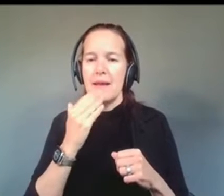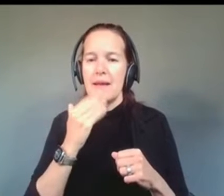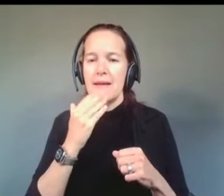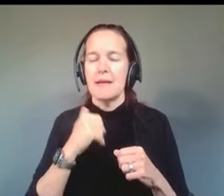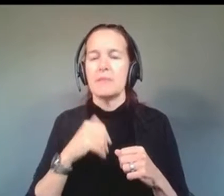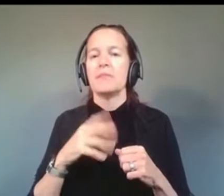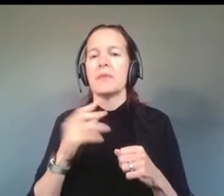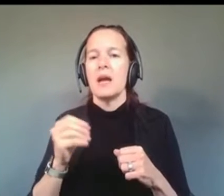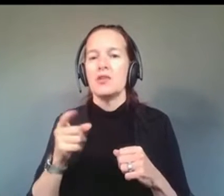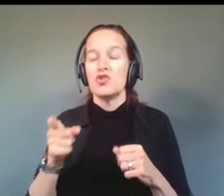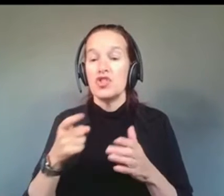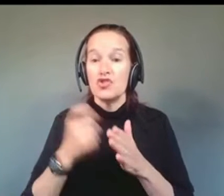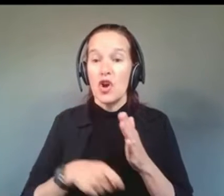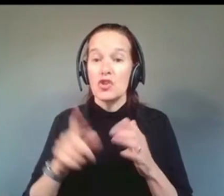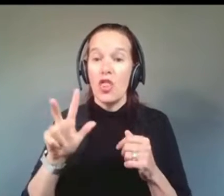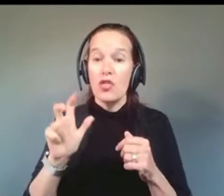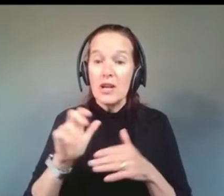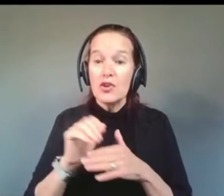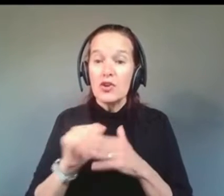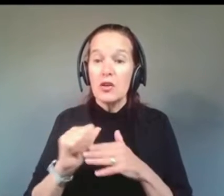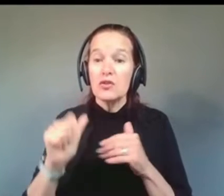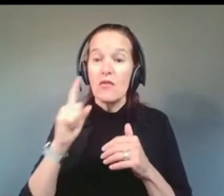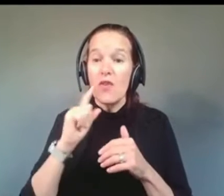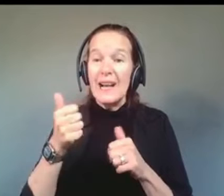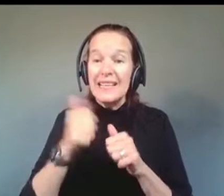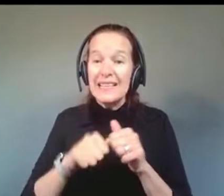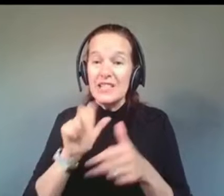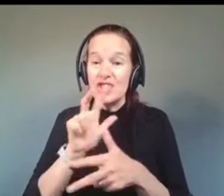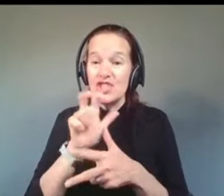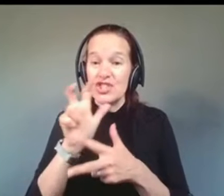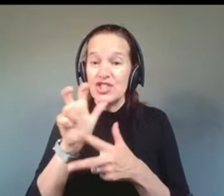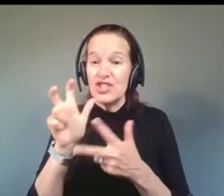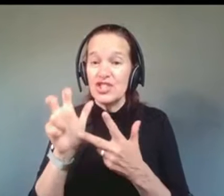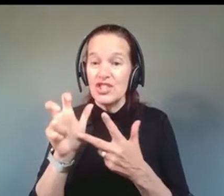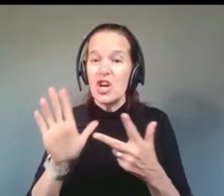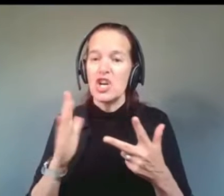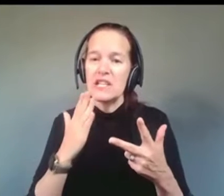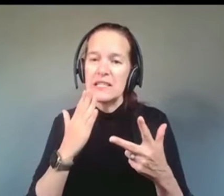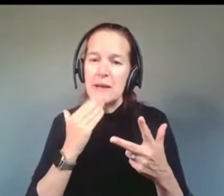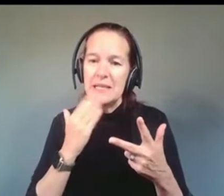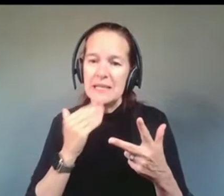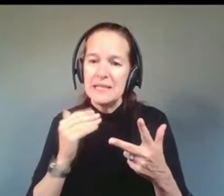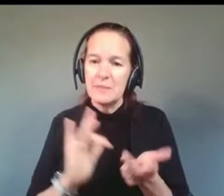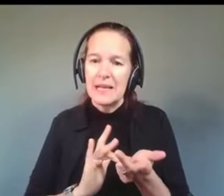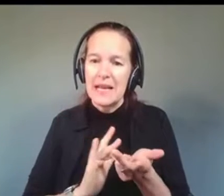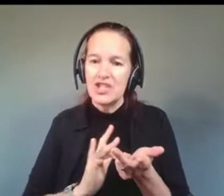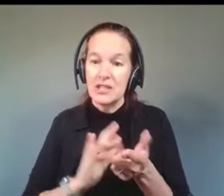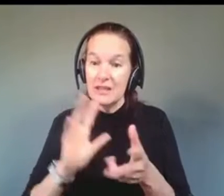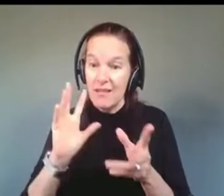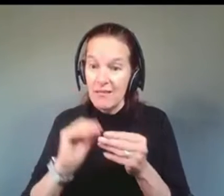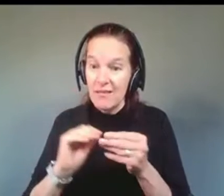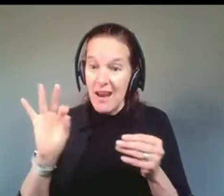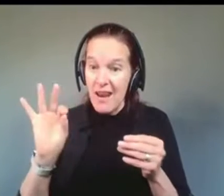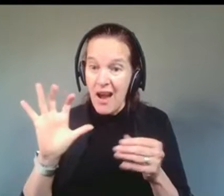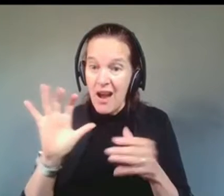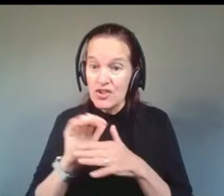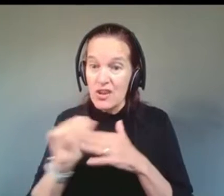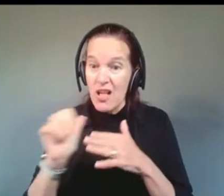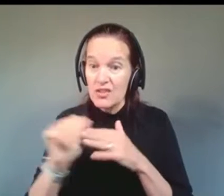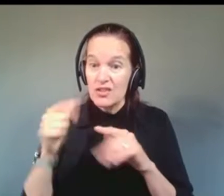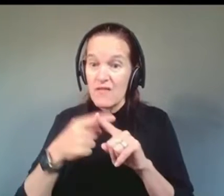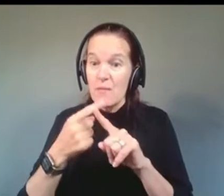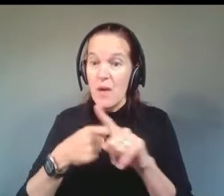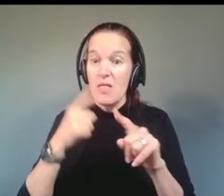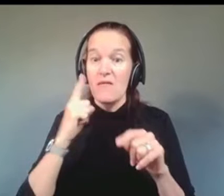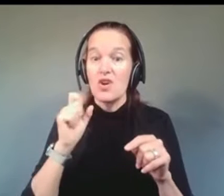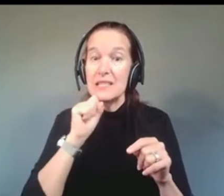$300 for each of her three diabetes medications. That's $900 a month for